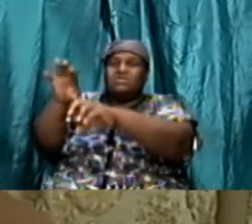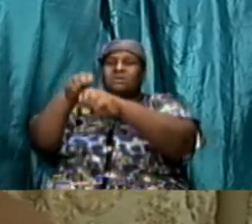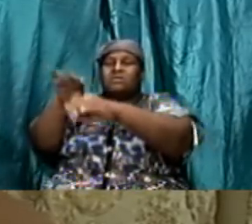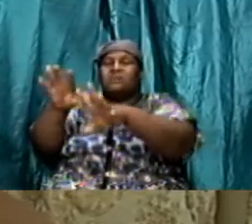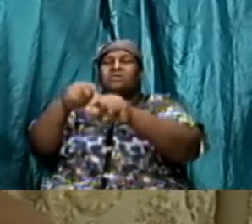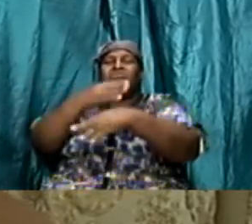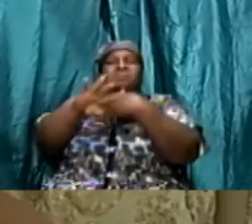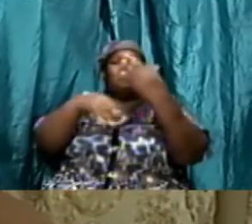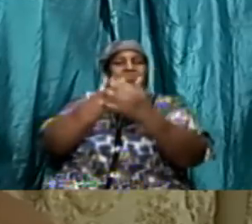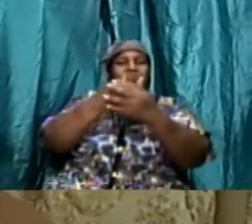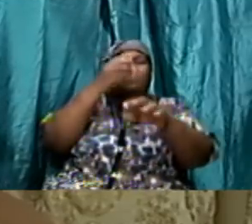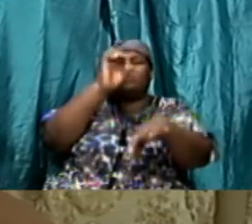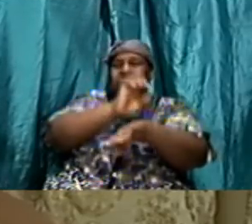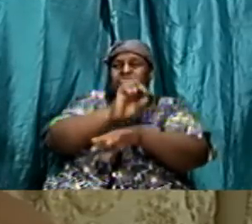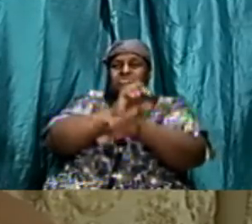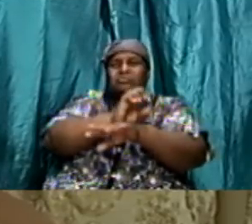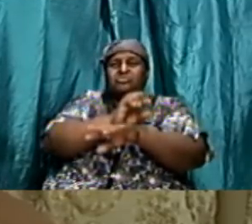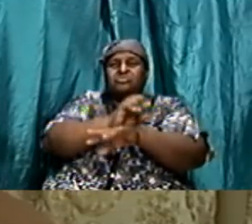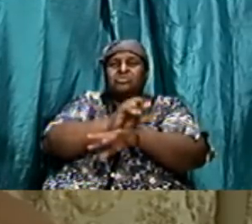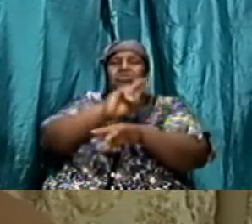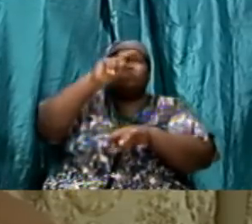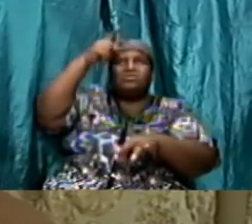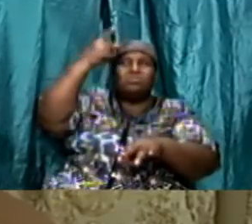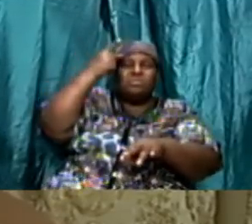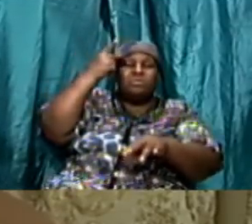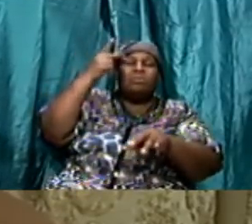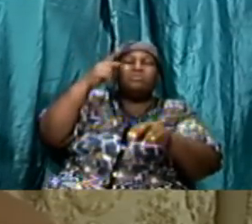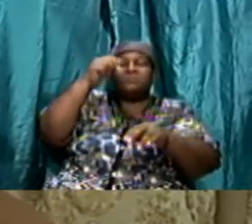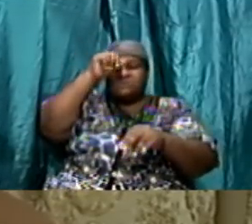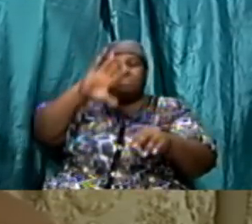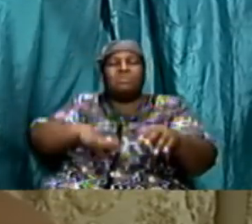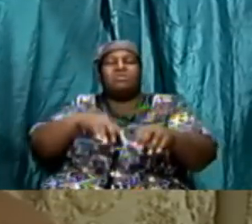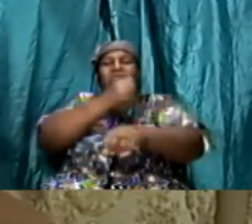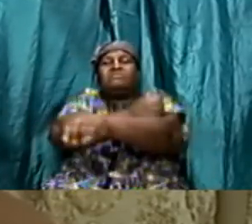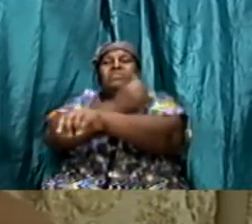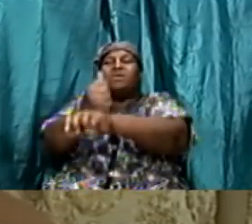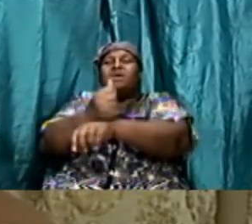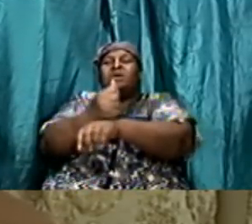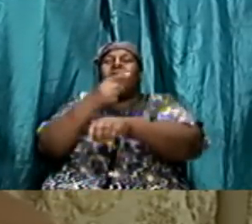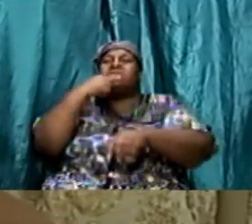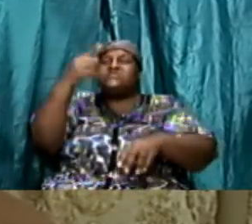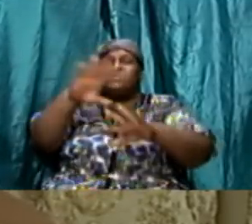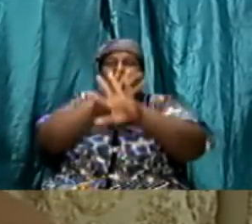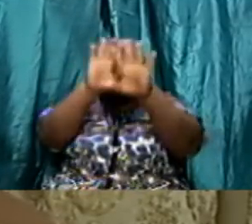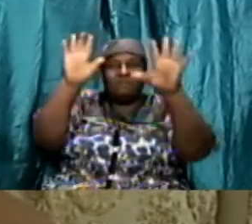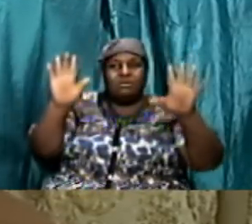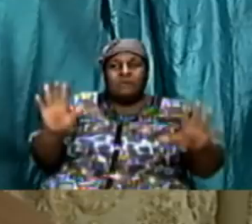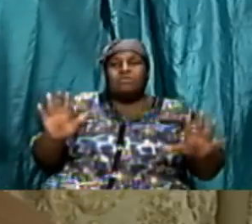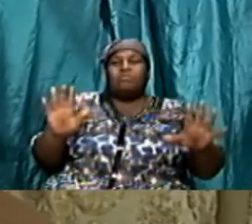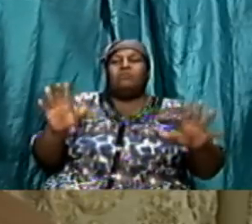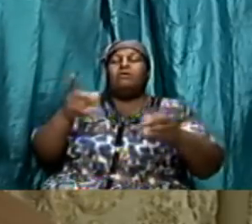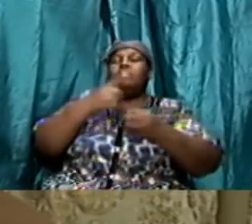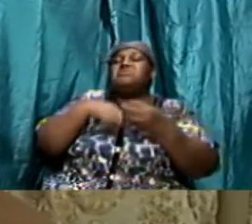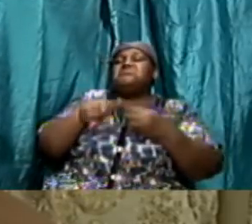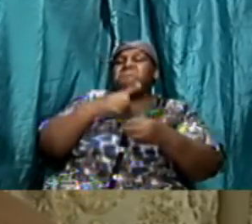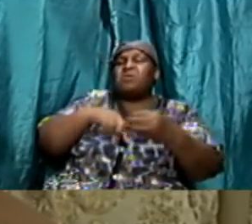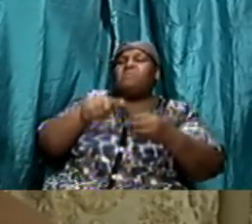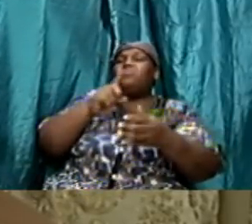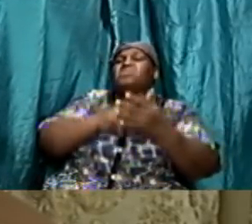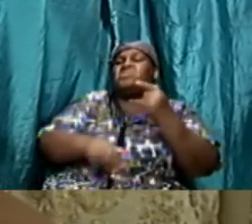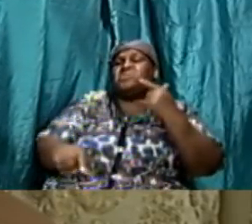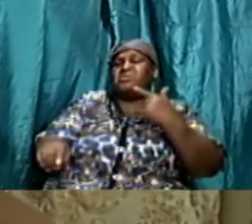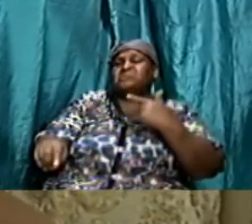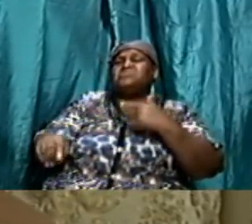that so paul was a man of authority and could speak clearly about what